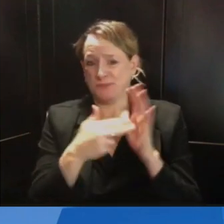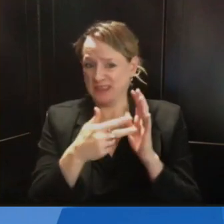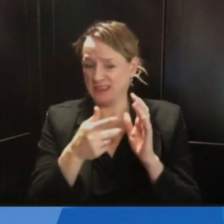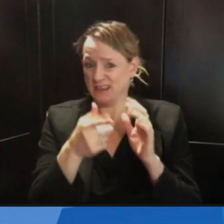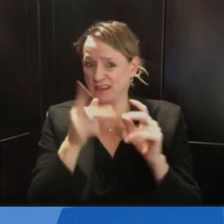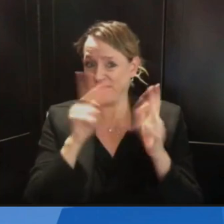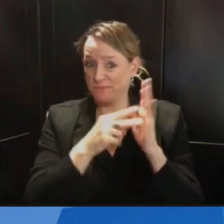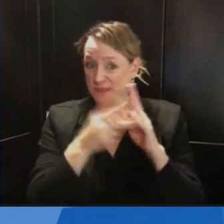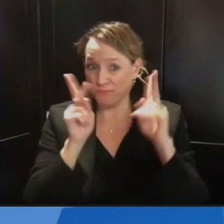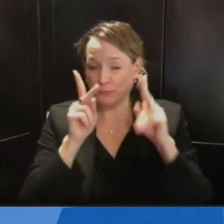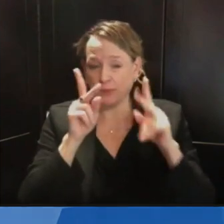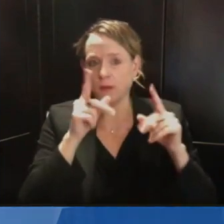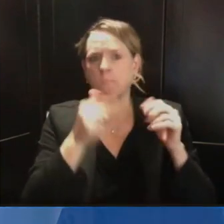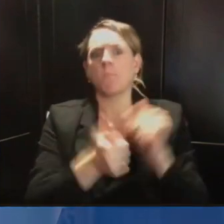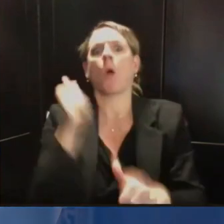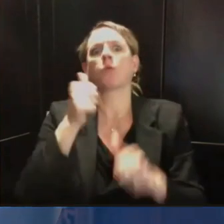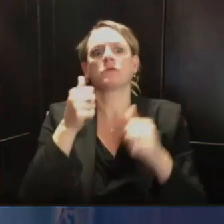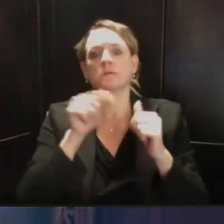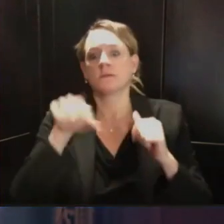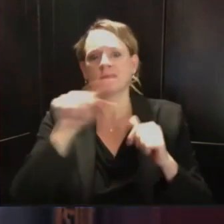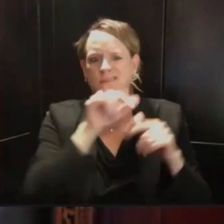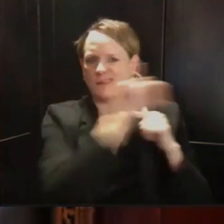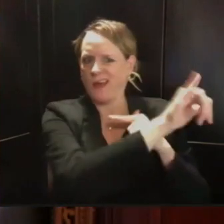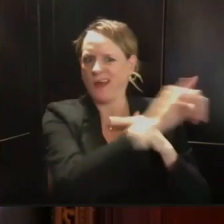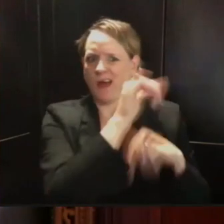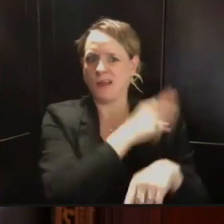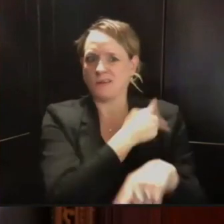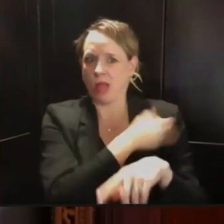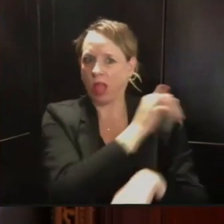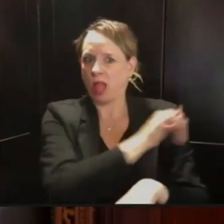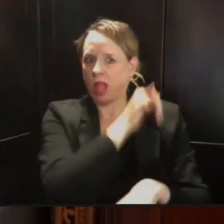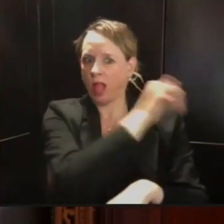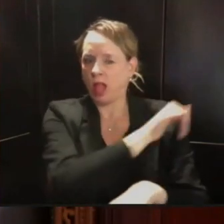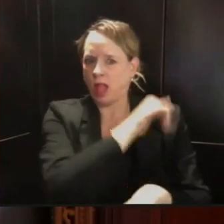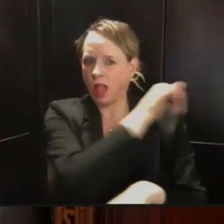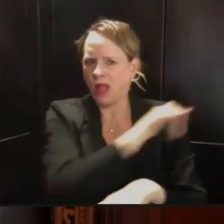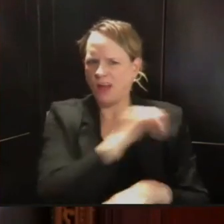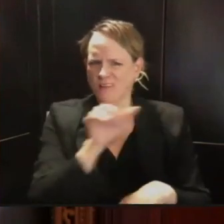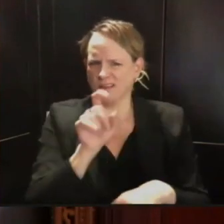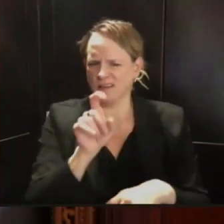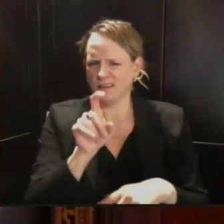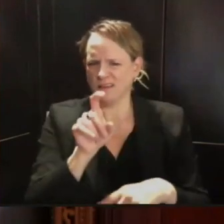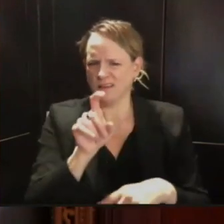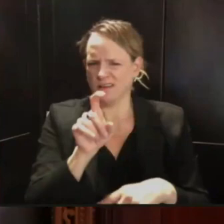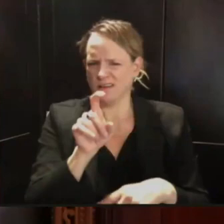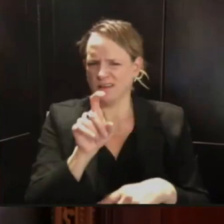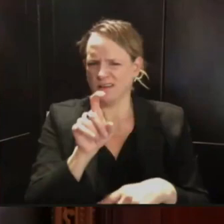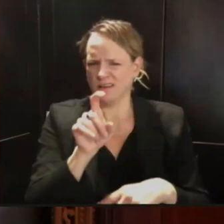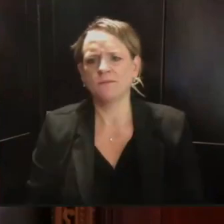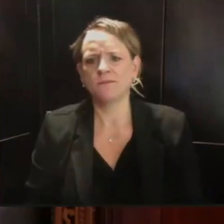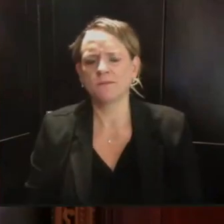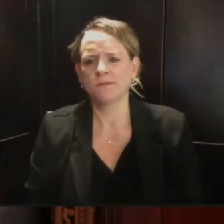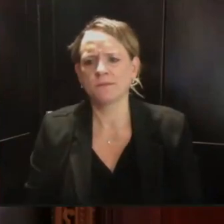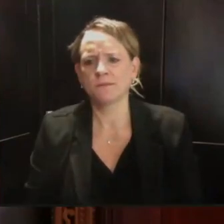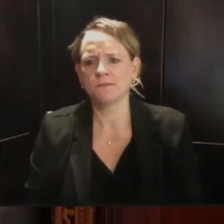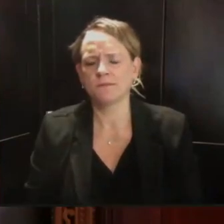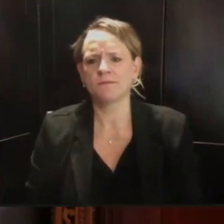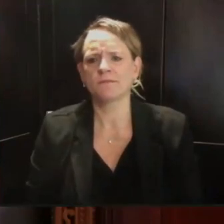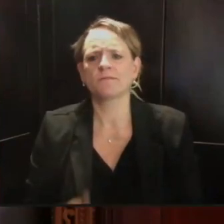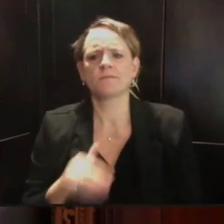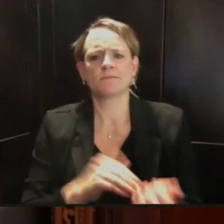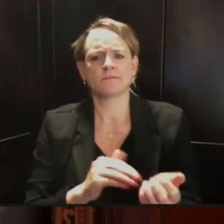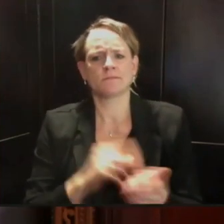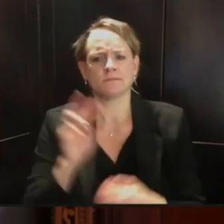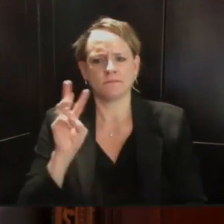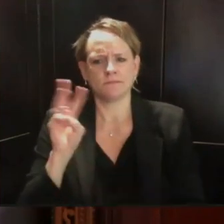No, don't believe we have data to, to describe the, you know, factors related to length of stay. Uh, I think the man, clinical management of people with